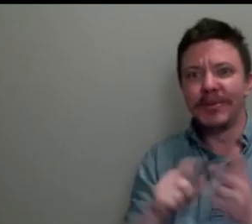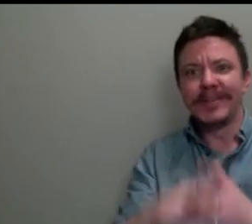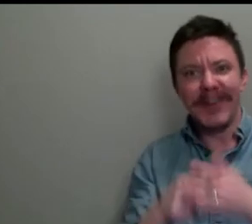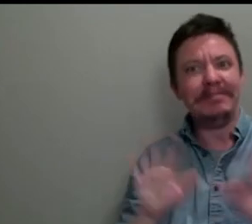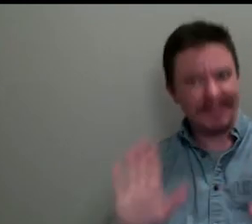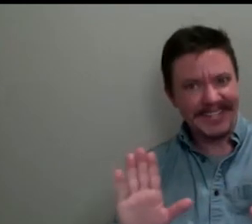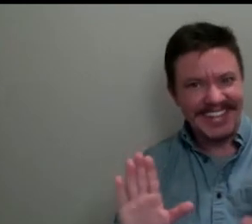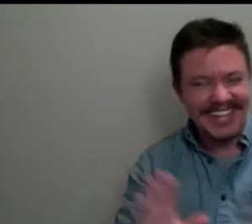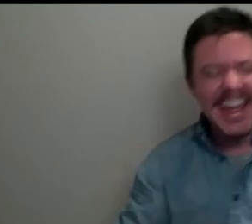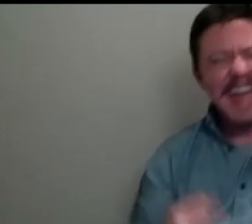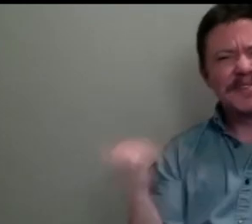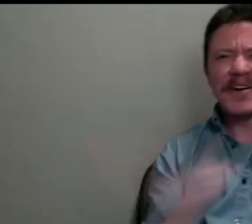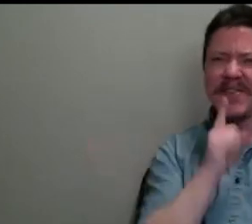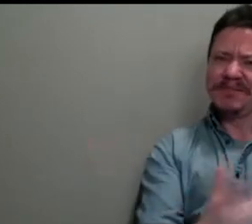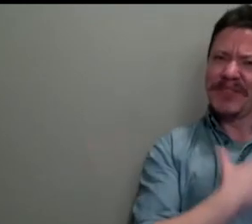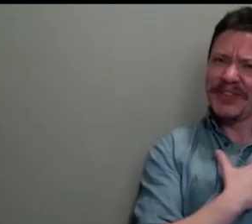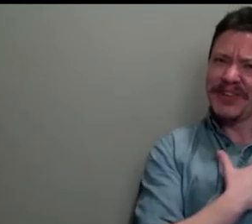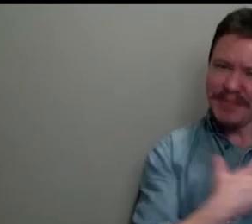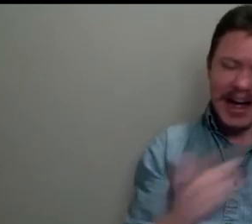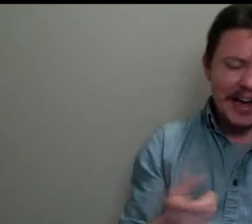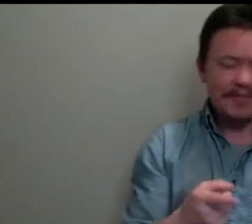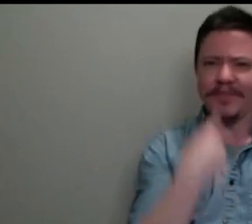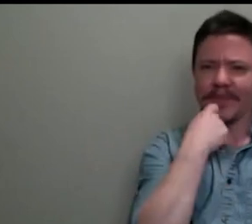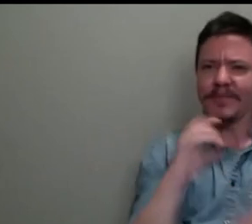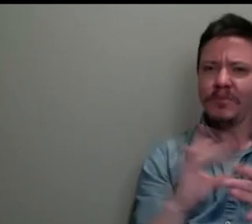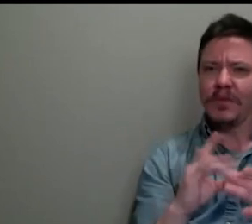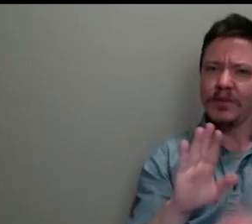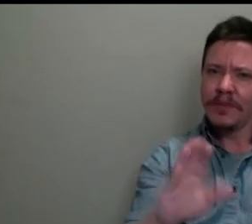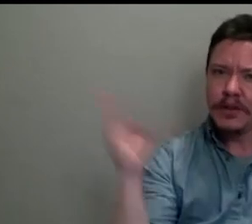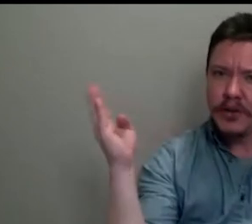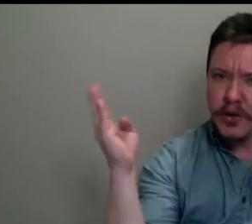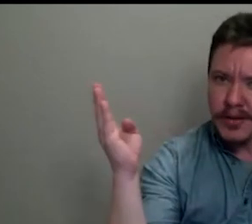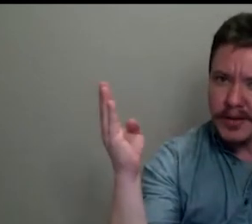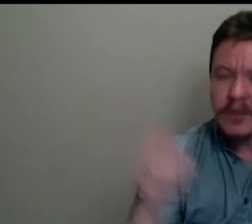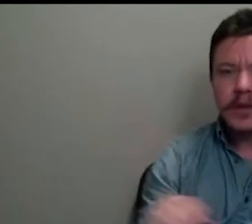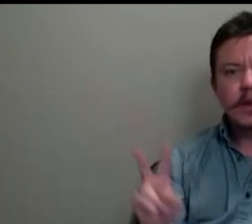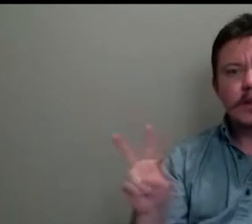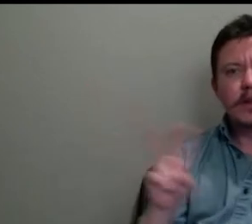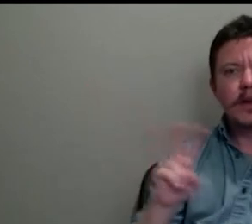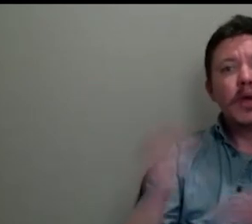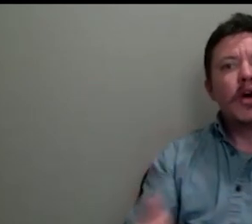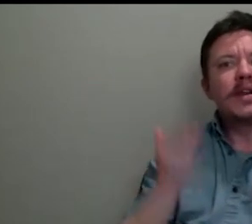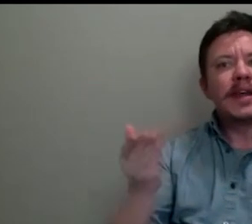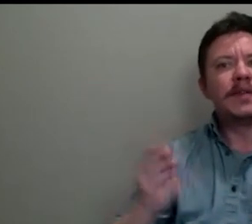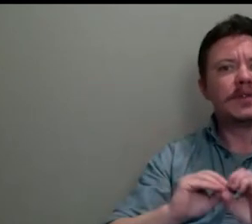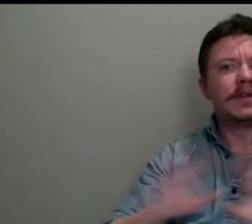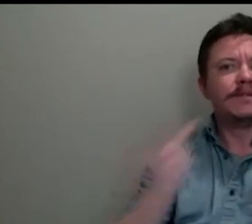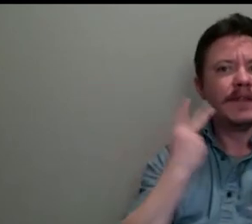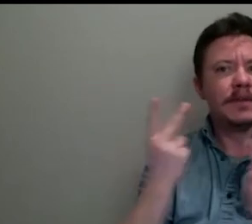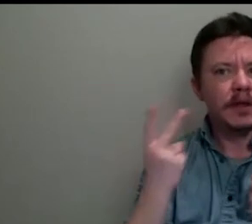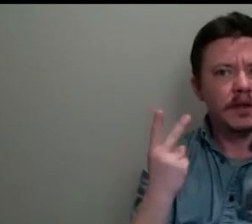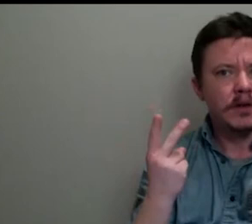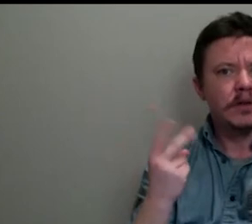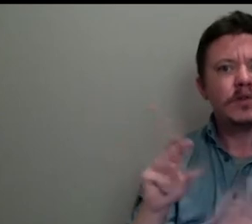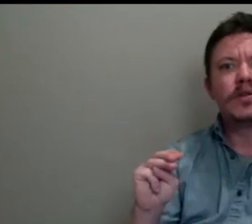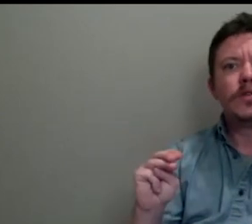struck by the fact that as you mentioned in the talk, that Vuillard gives visibility to Marie's